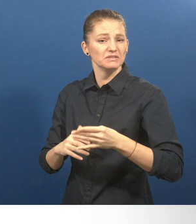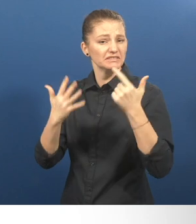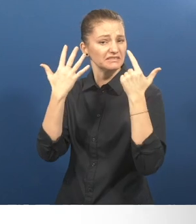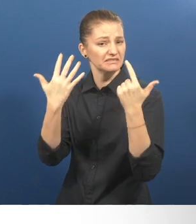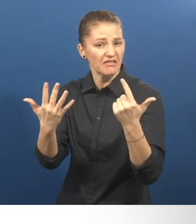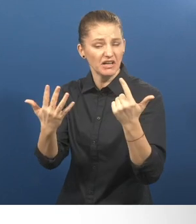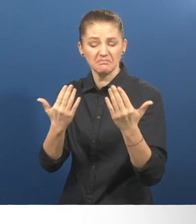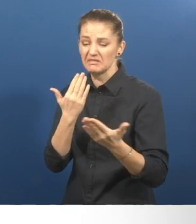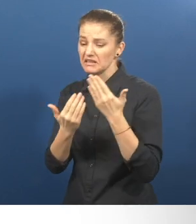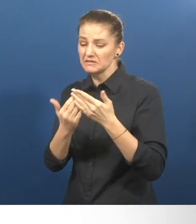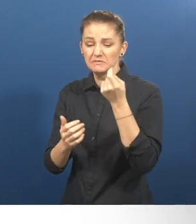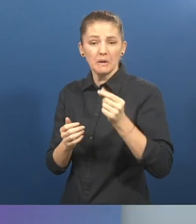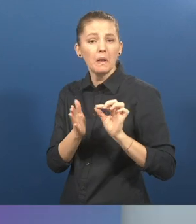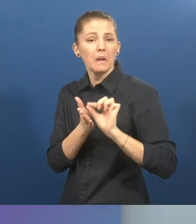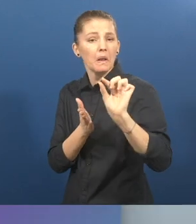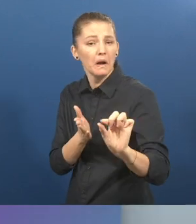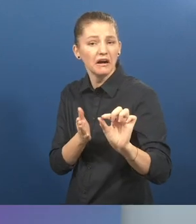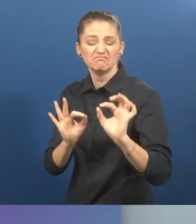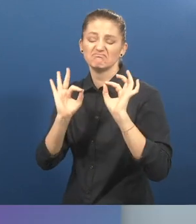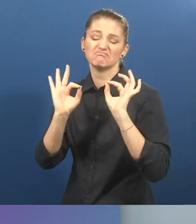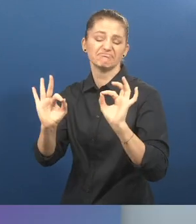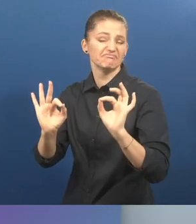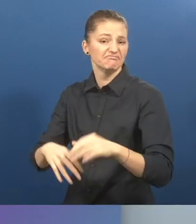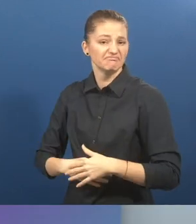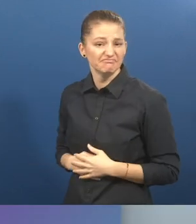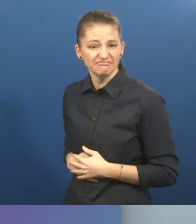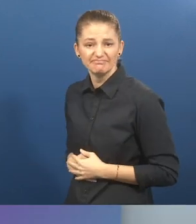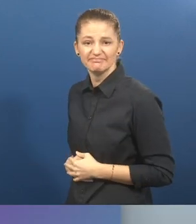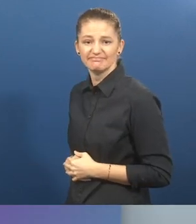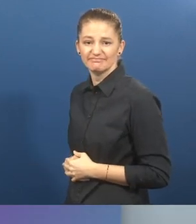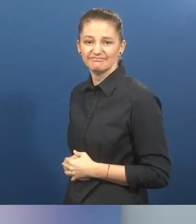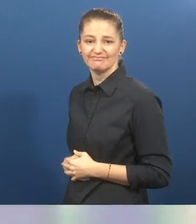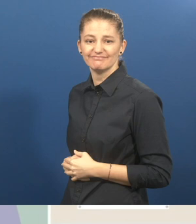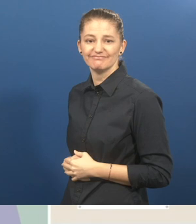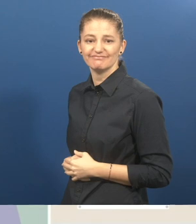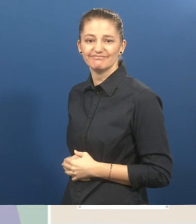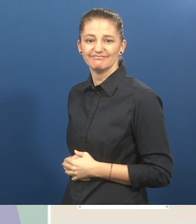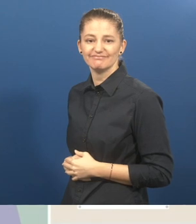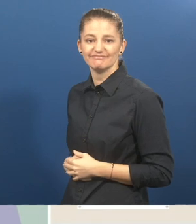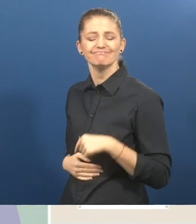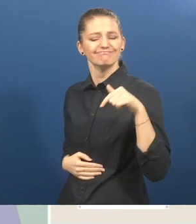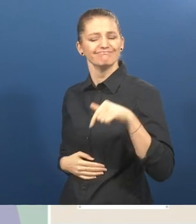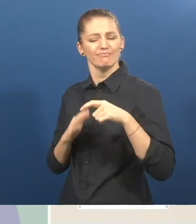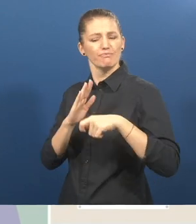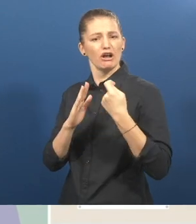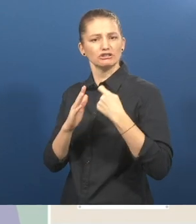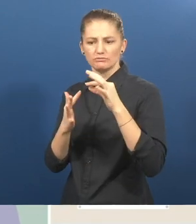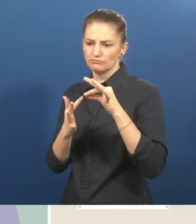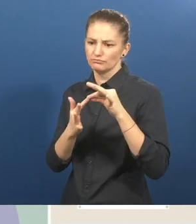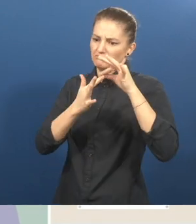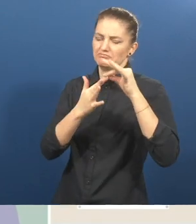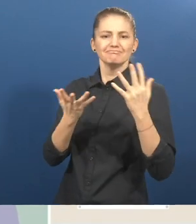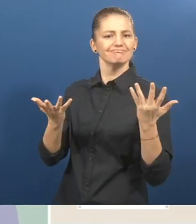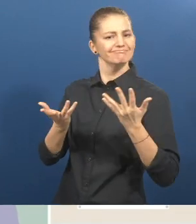we are affordable, and we are just one click away from our users. What is unique and innovative